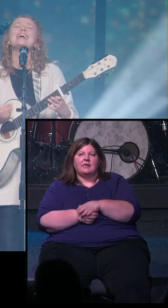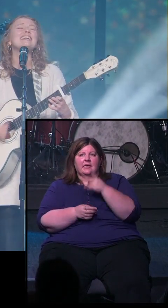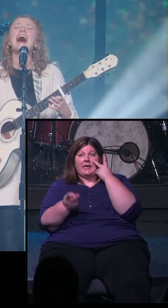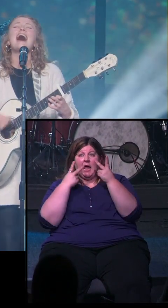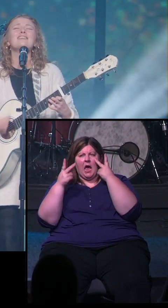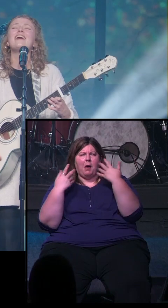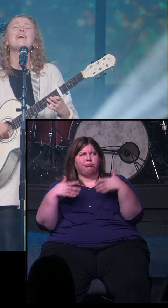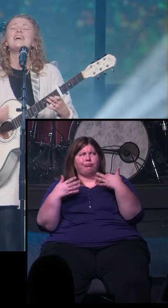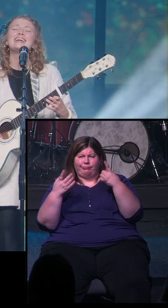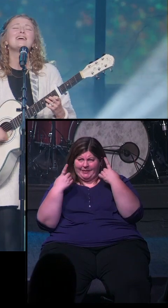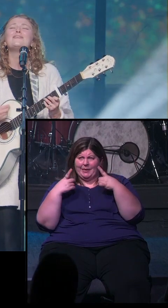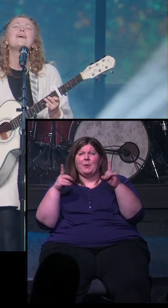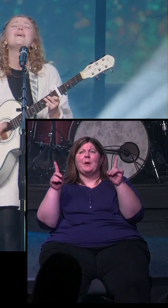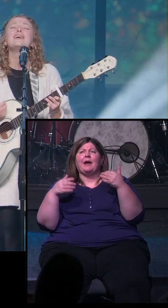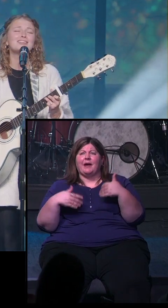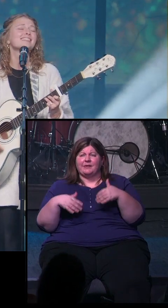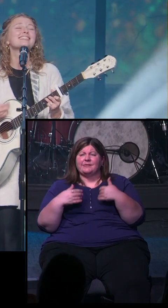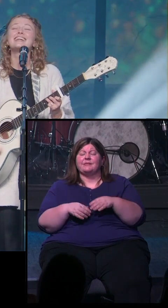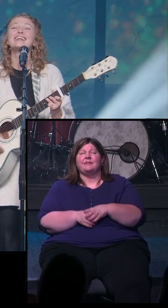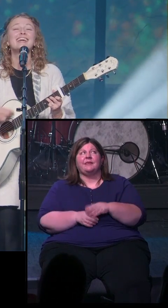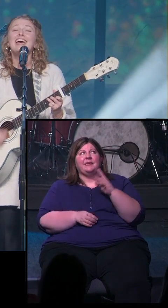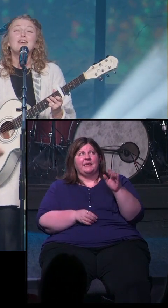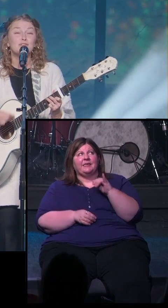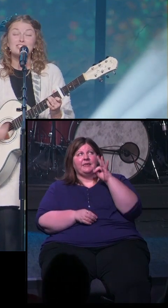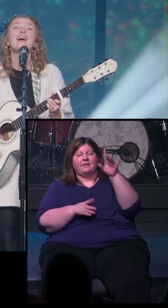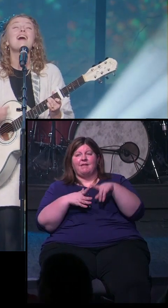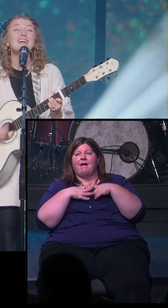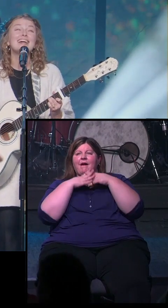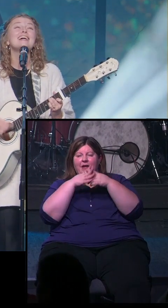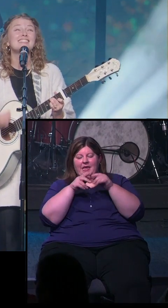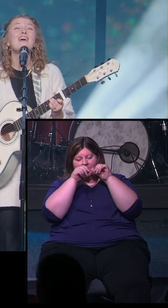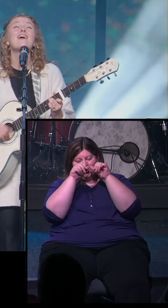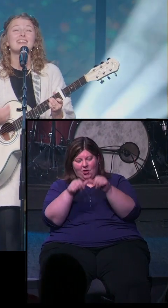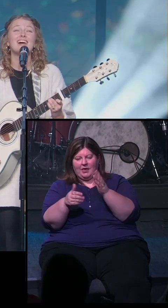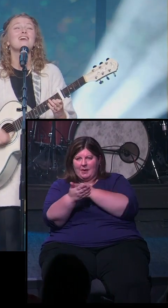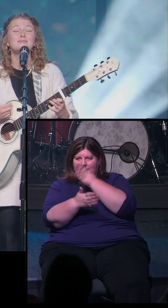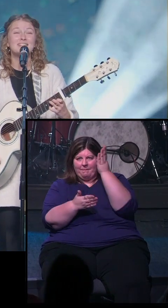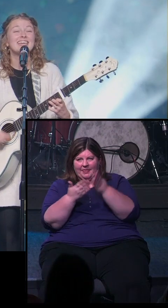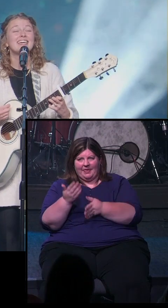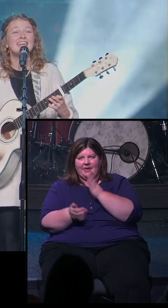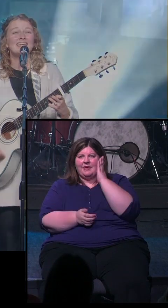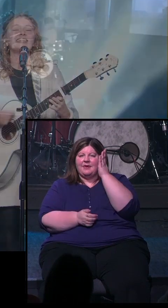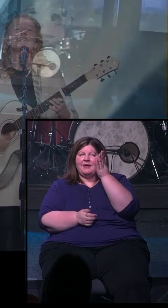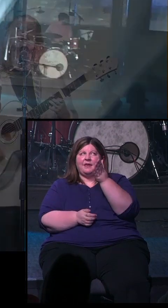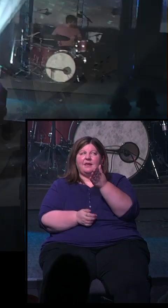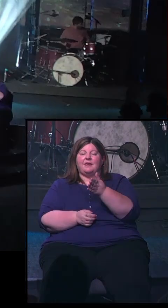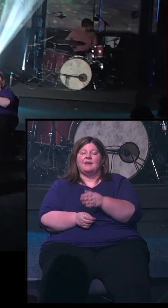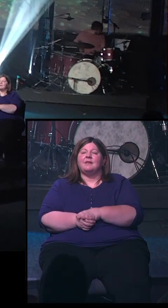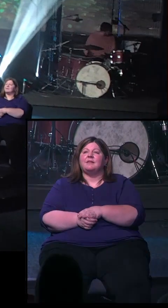I've seen how good it works. If you started, you're competing.